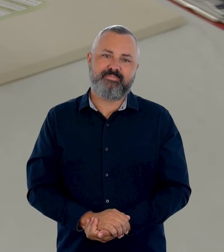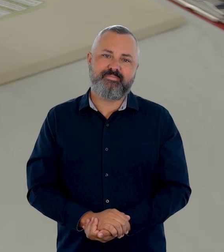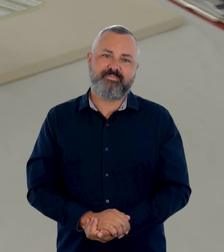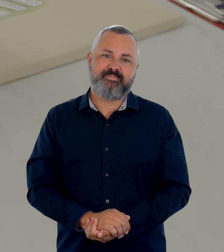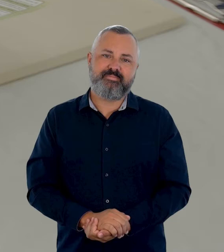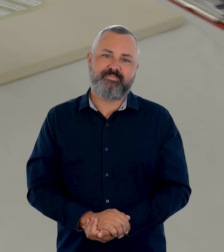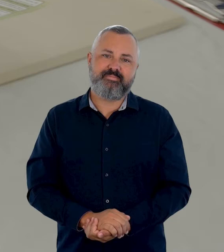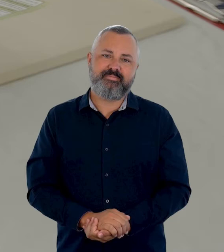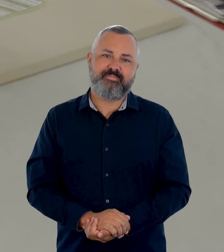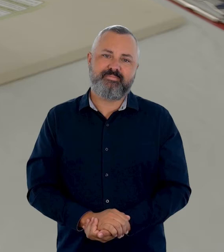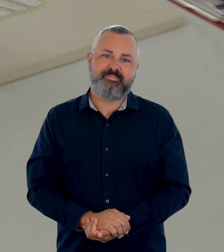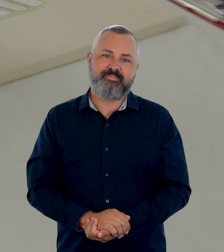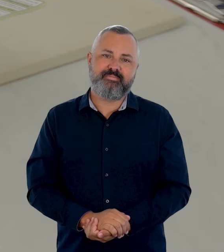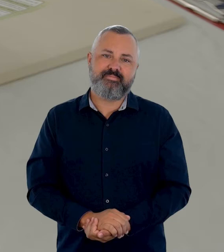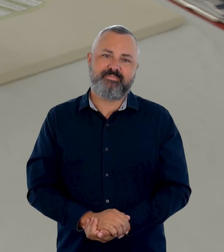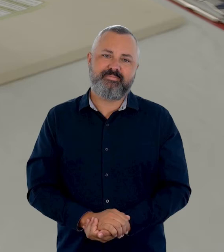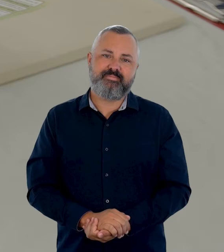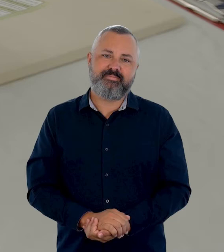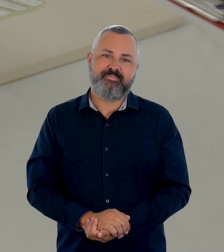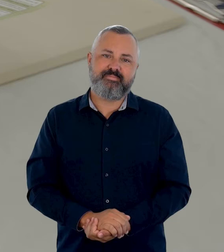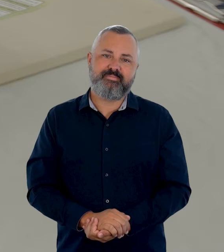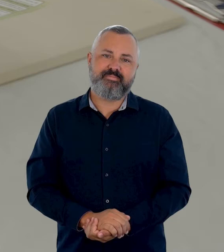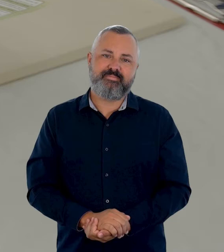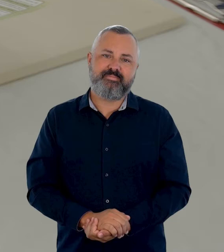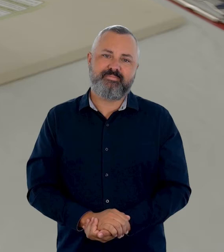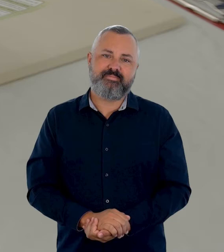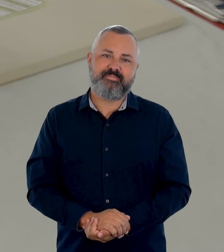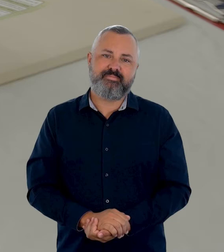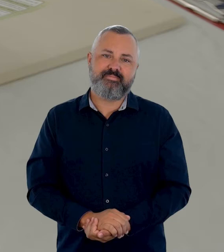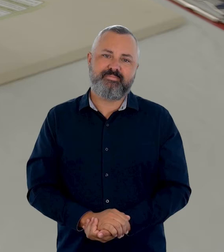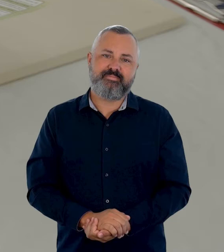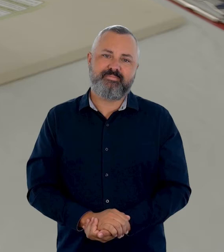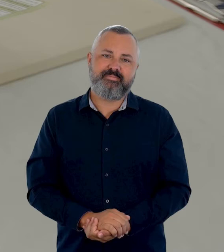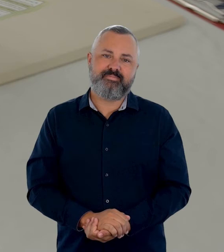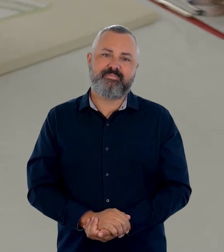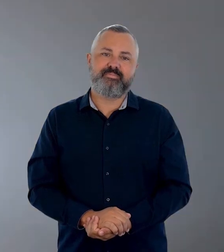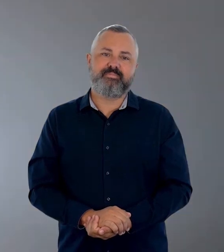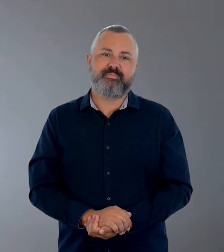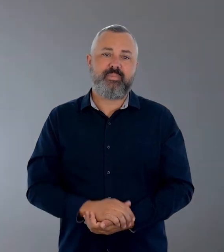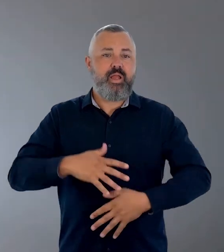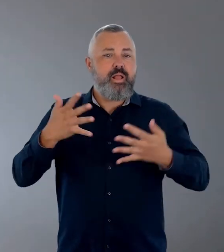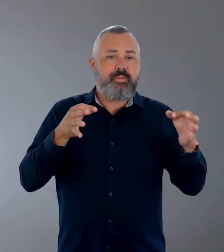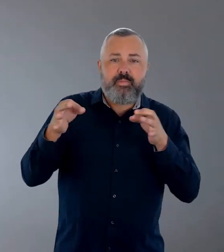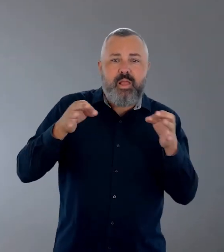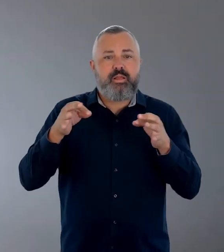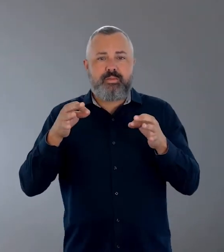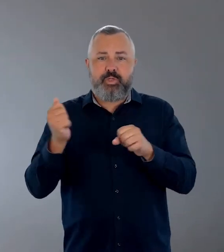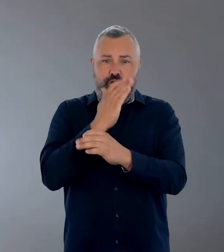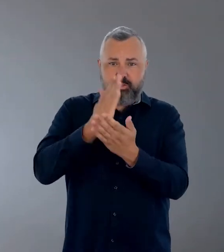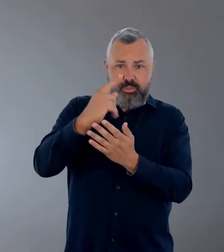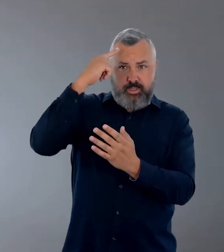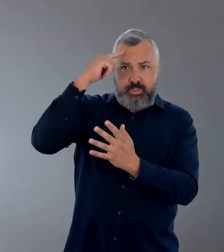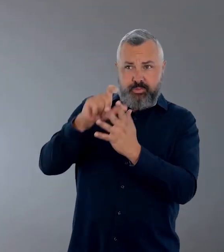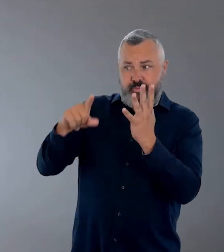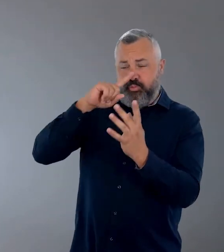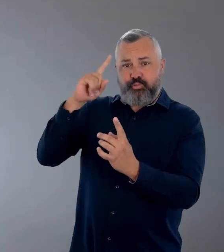medical centre run by the Vanuatu Government Health Department, and a person at a reception desk, passing over a form. Having people with disabilities at